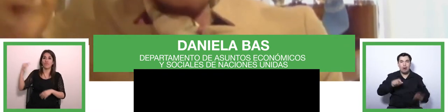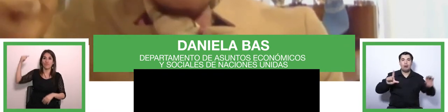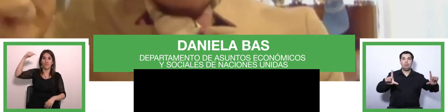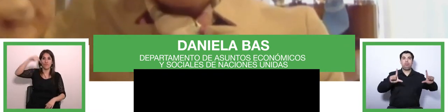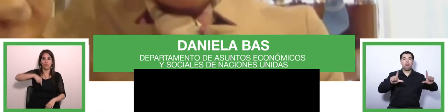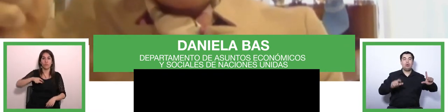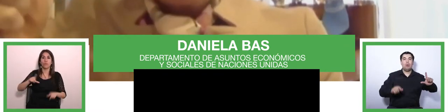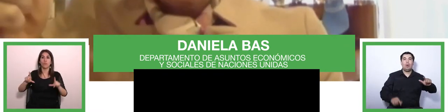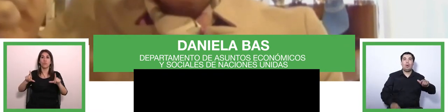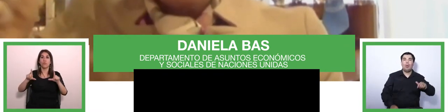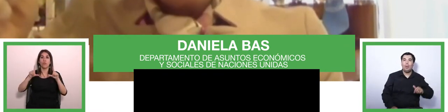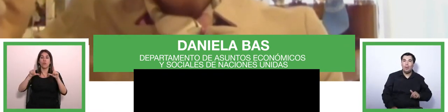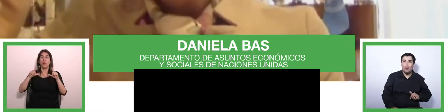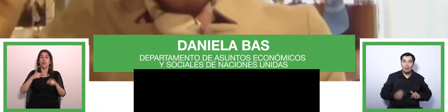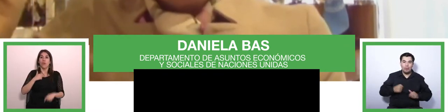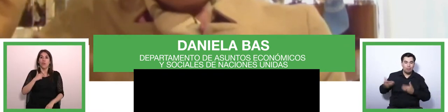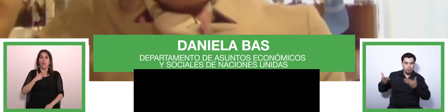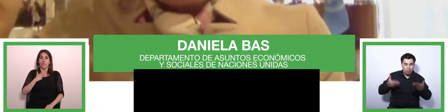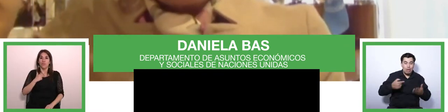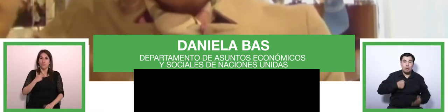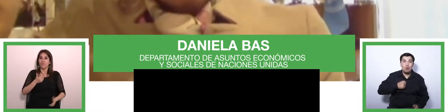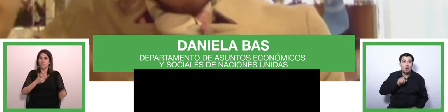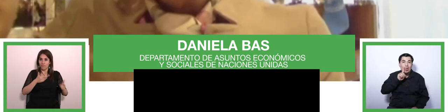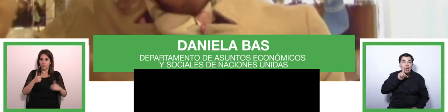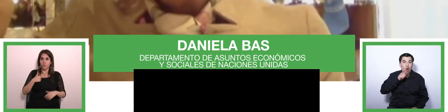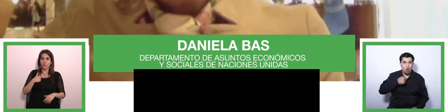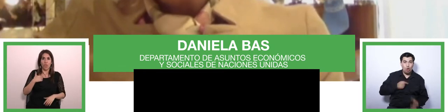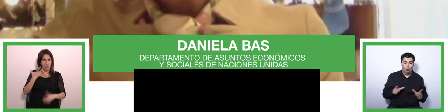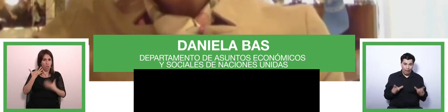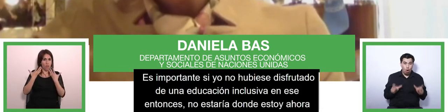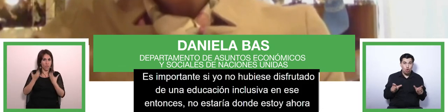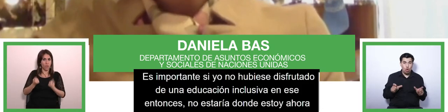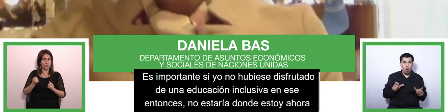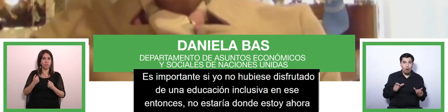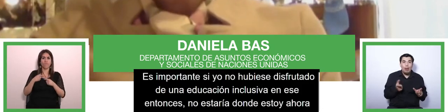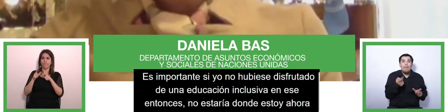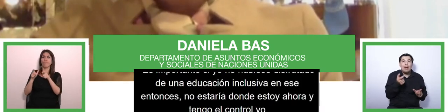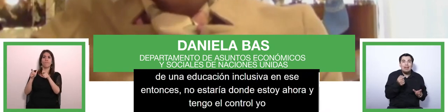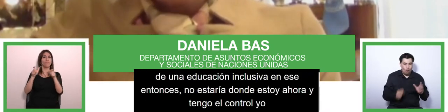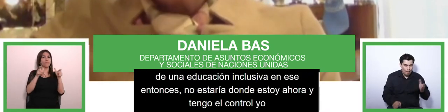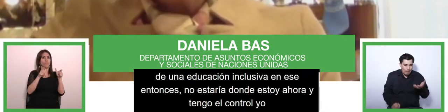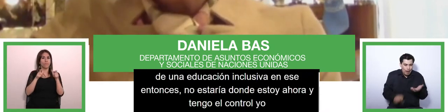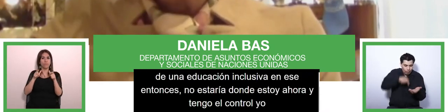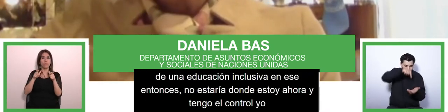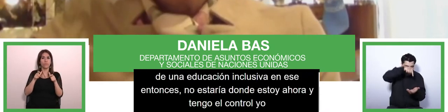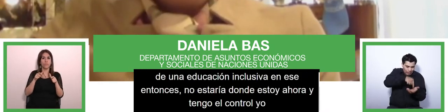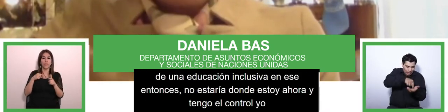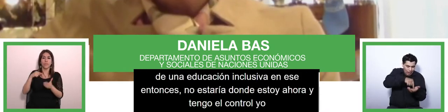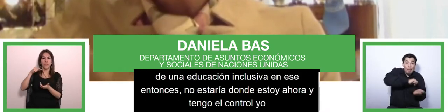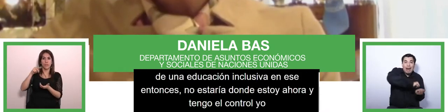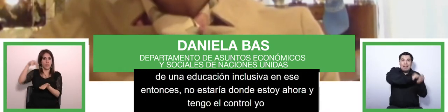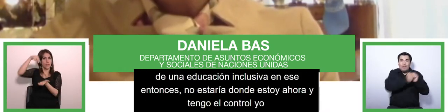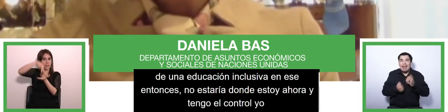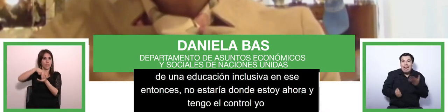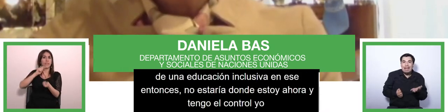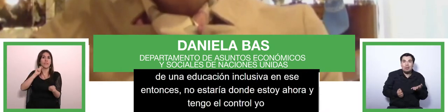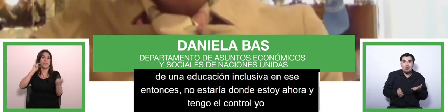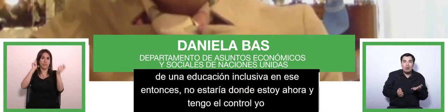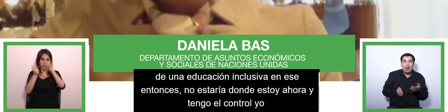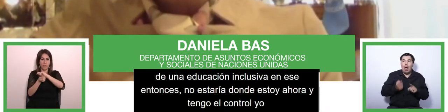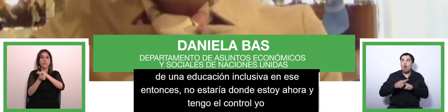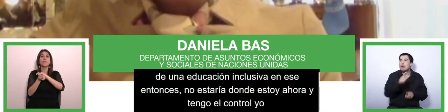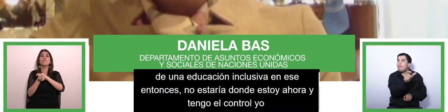have the baton in my hand and that's what i have now to transfer to others and others have to carry on